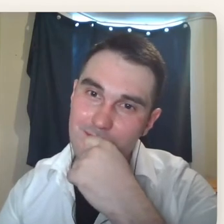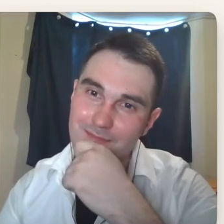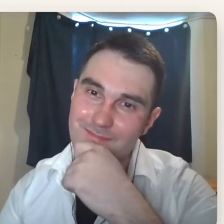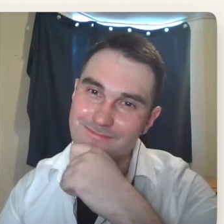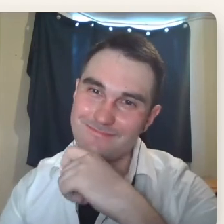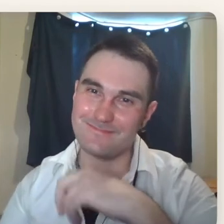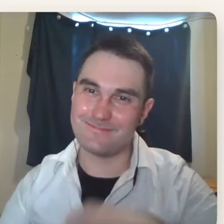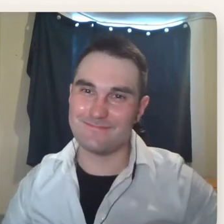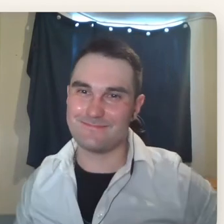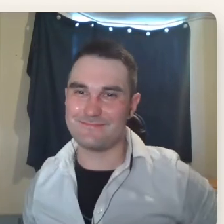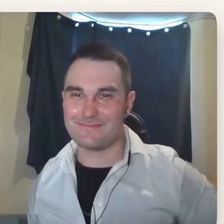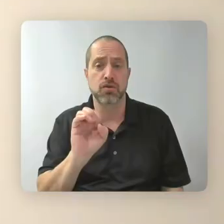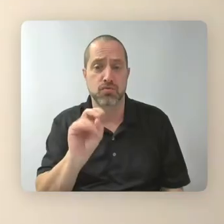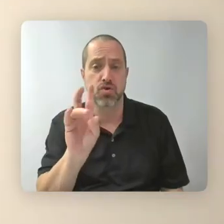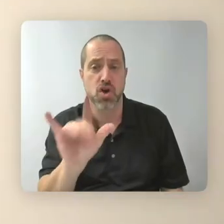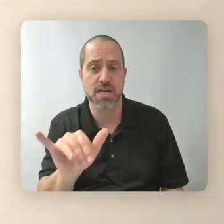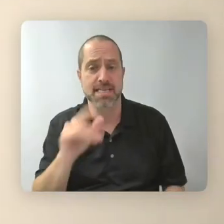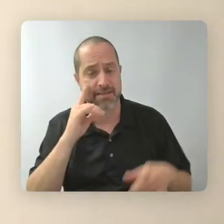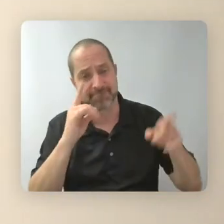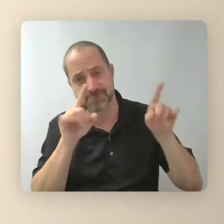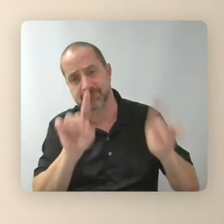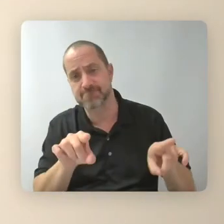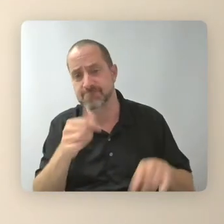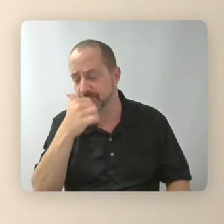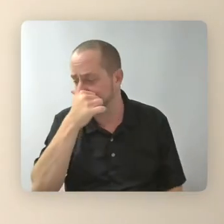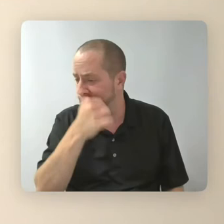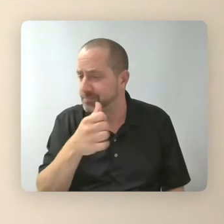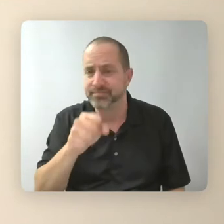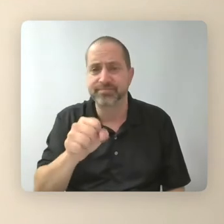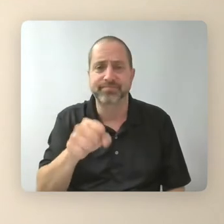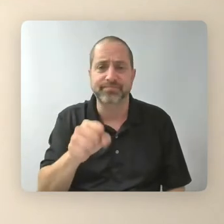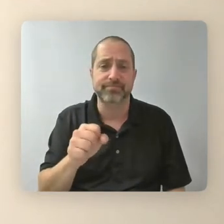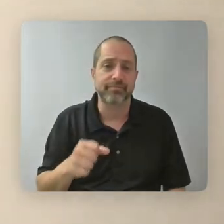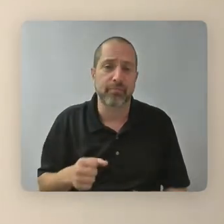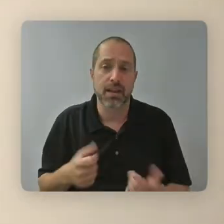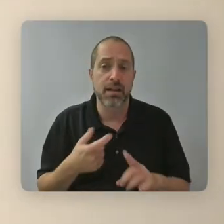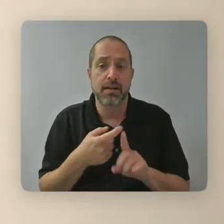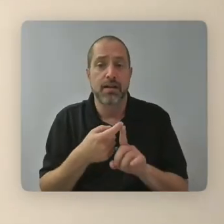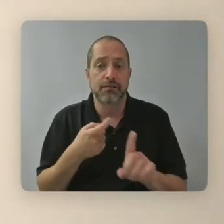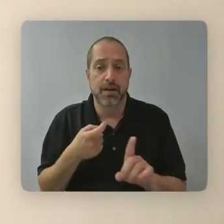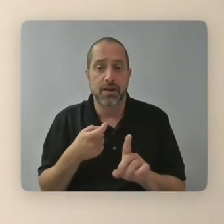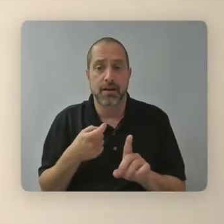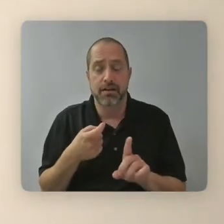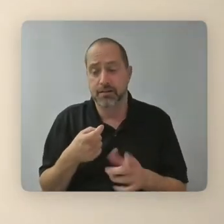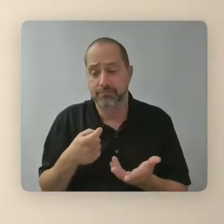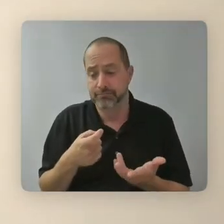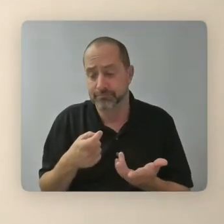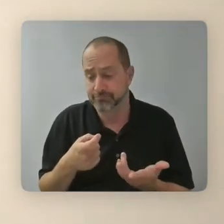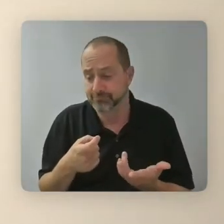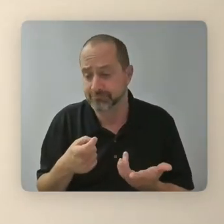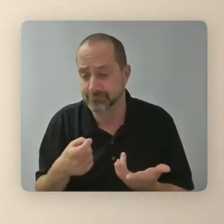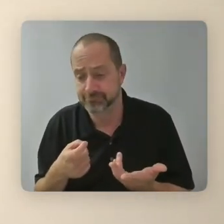on what, what George is saying and, and, you know, just say coming from an intersectional perspective